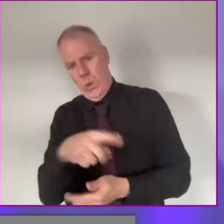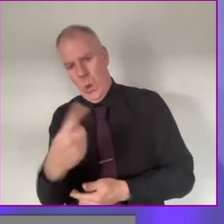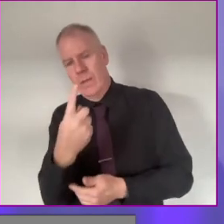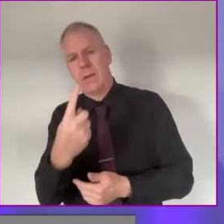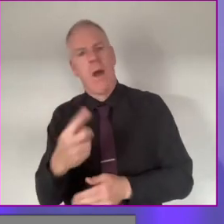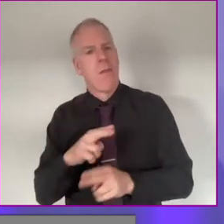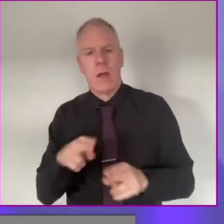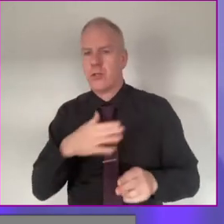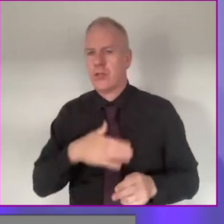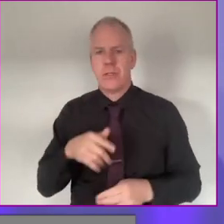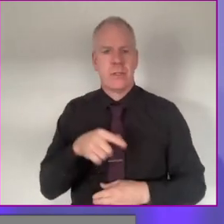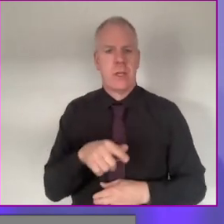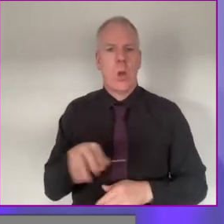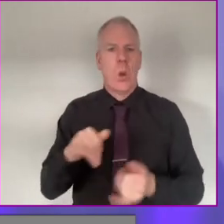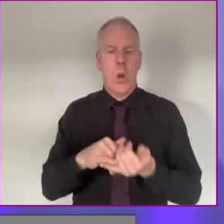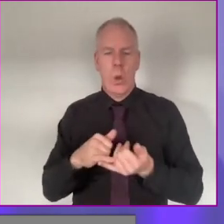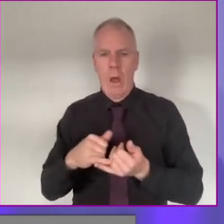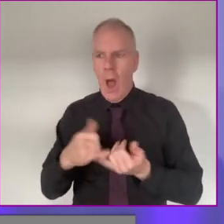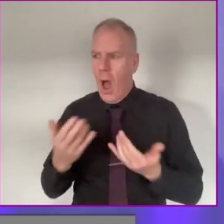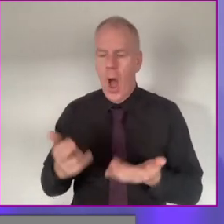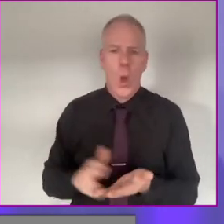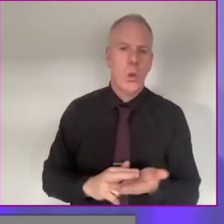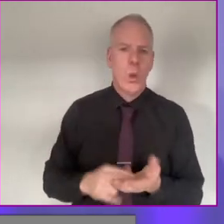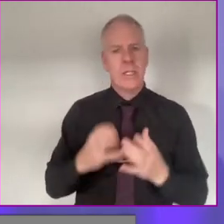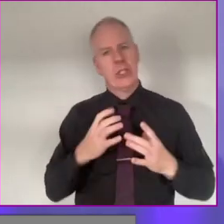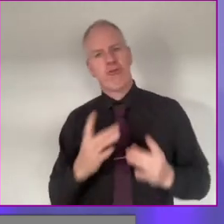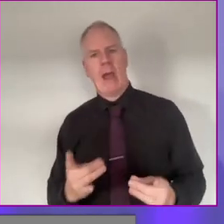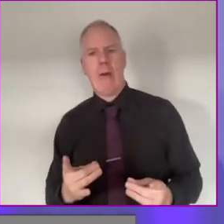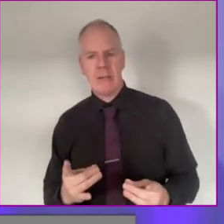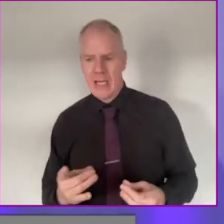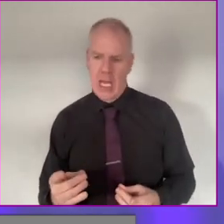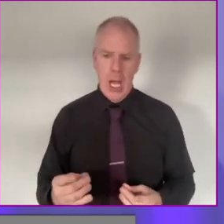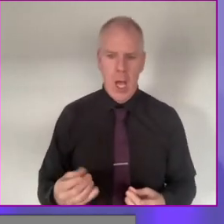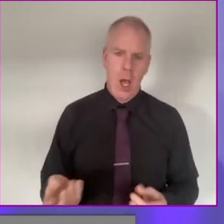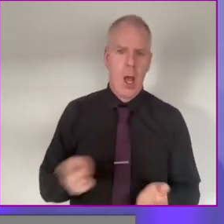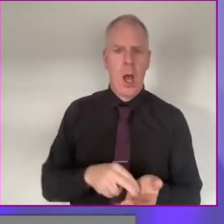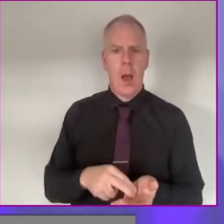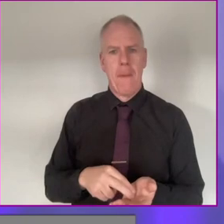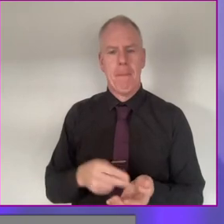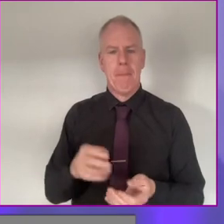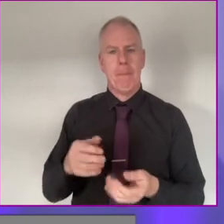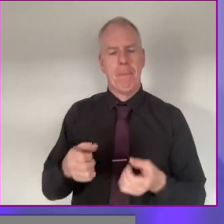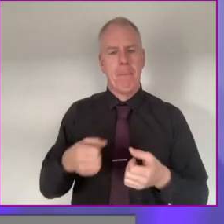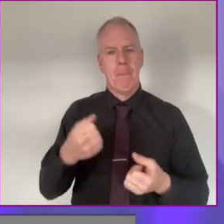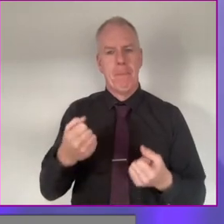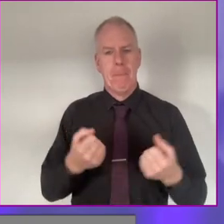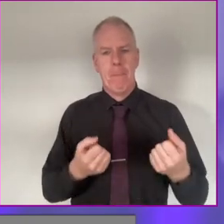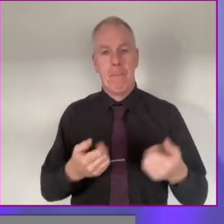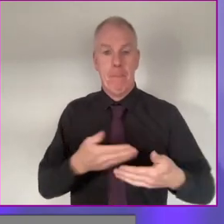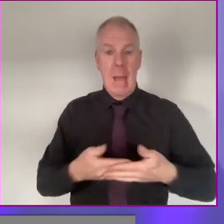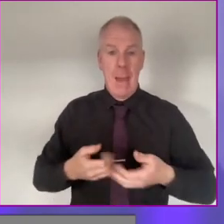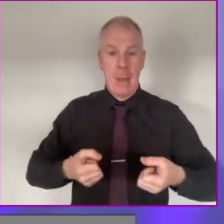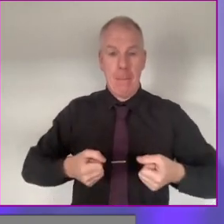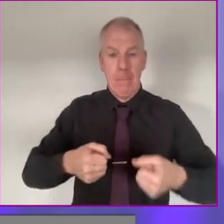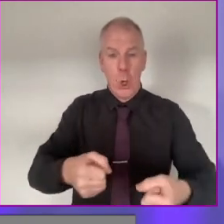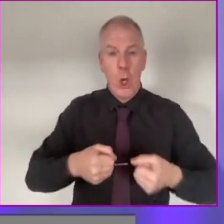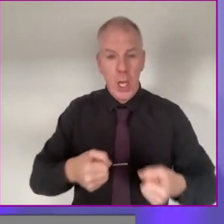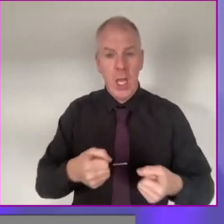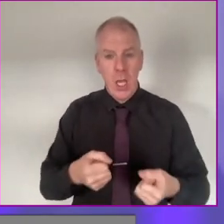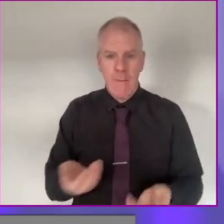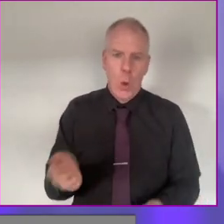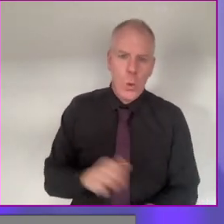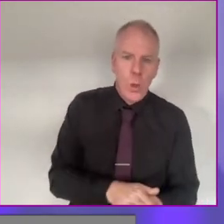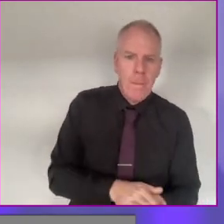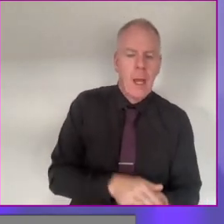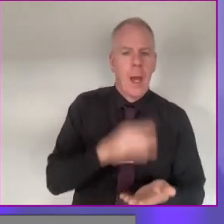can take those spaces, rather than people seeking the charity and the goodwill of others to fold up a buggy or to step aside so that